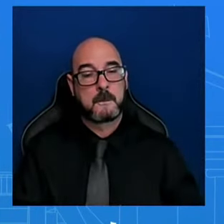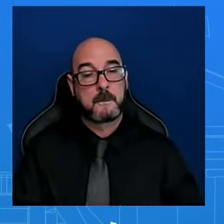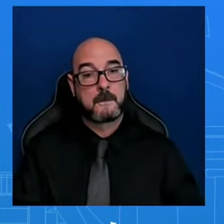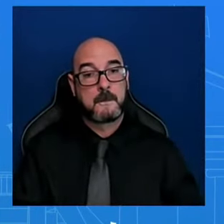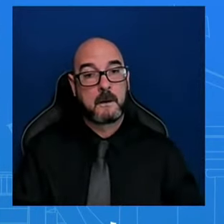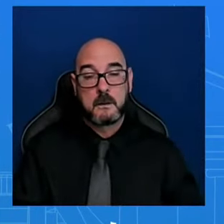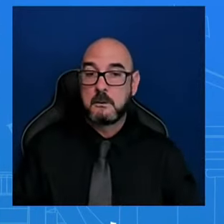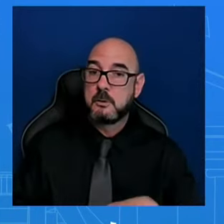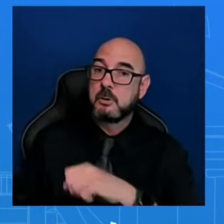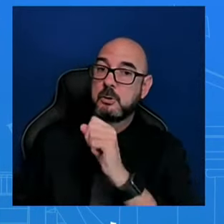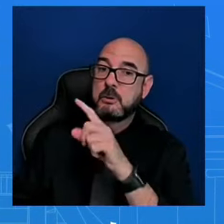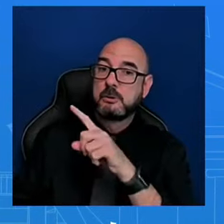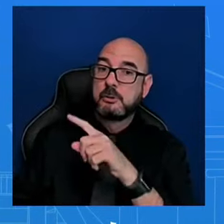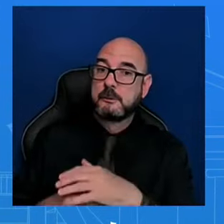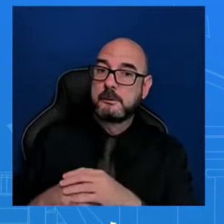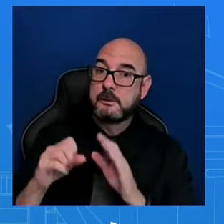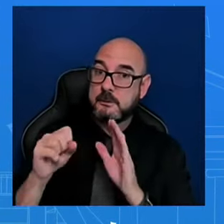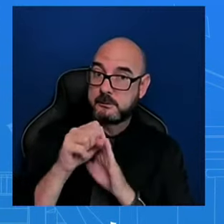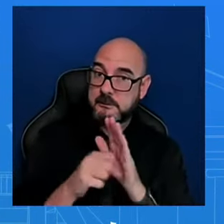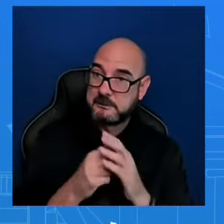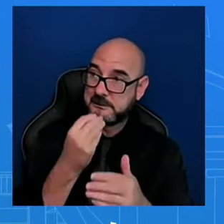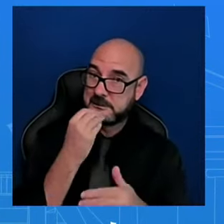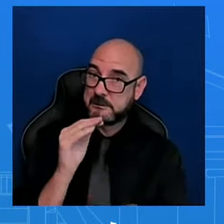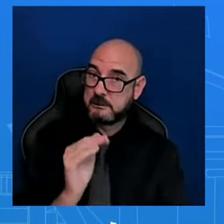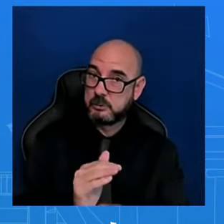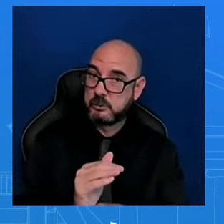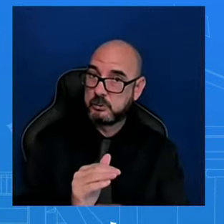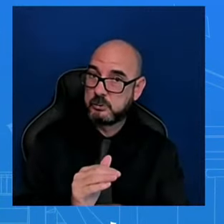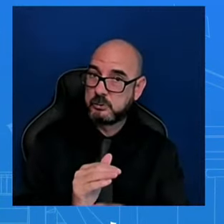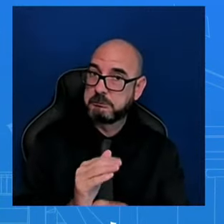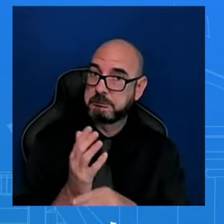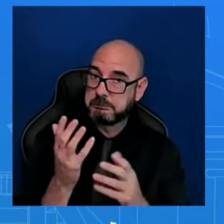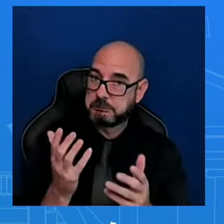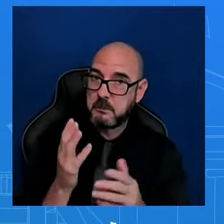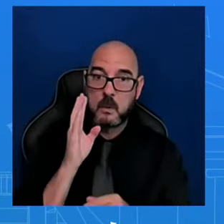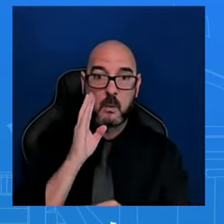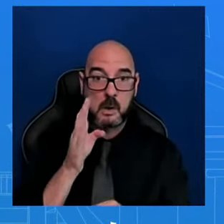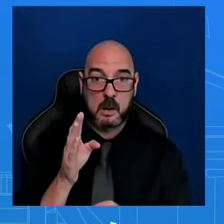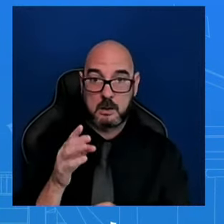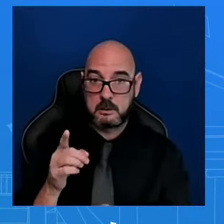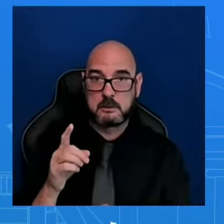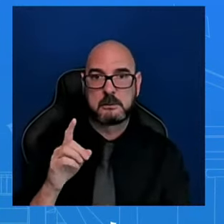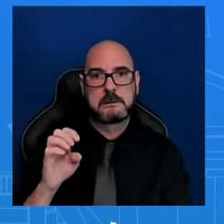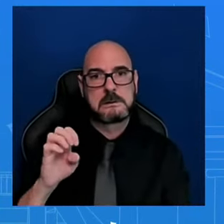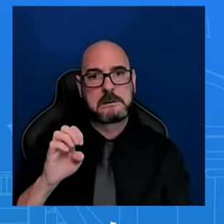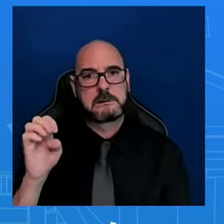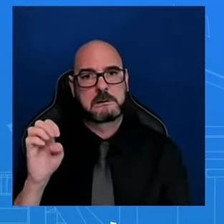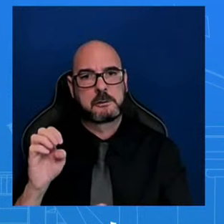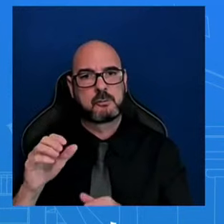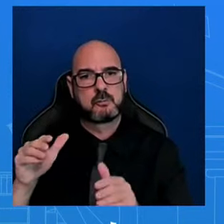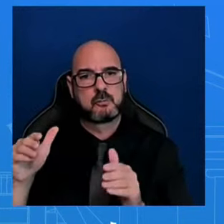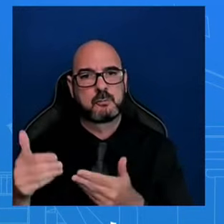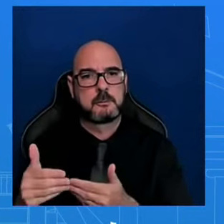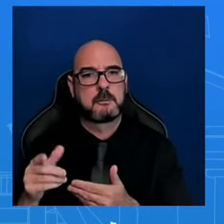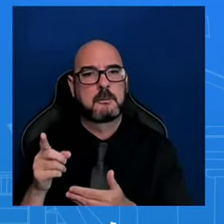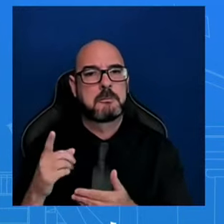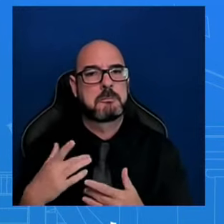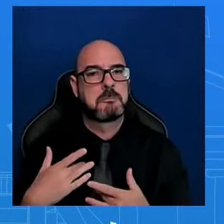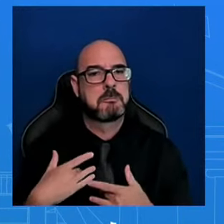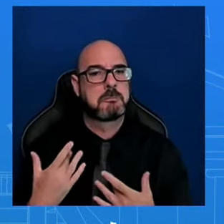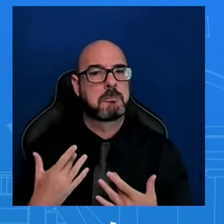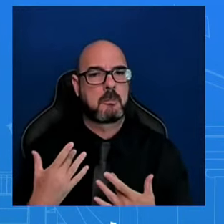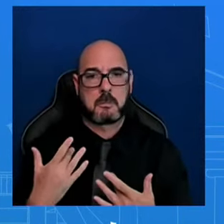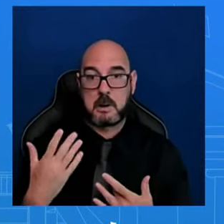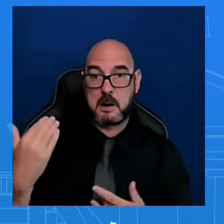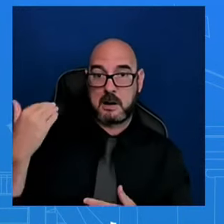I saw the White House announce today the dinner itself is going to be held in the East Room. And I was just curious, the last state dinner was held on a tent on the South Lawn?